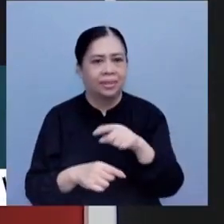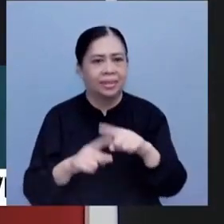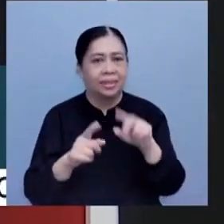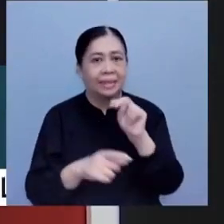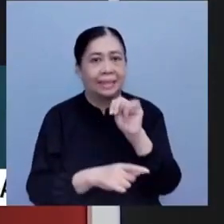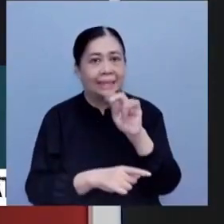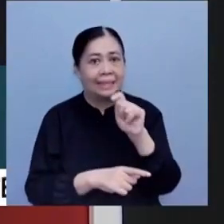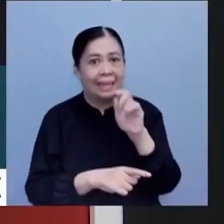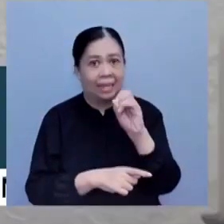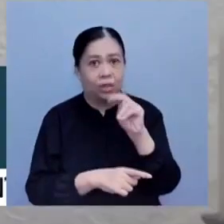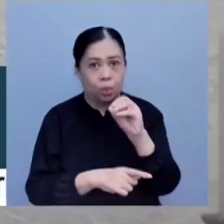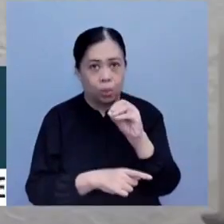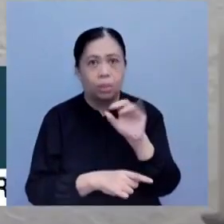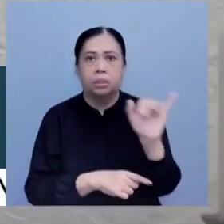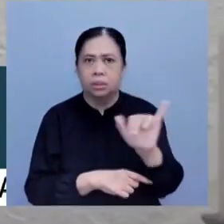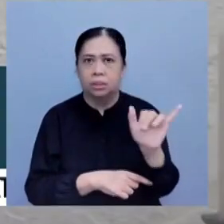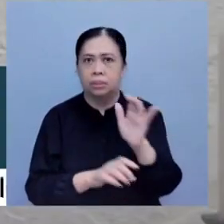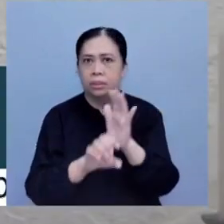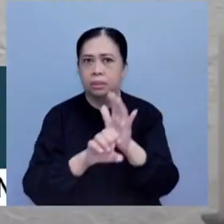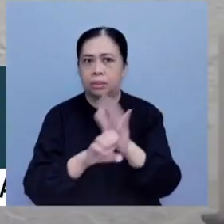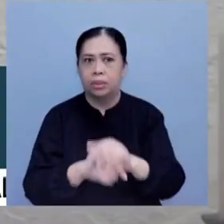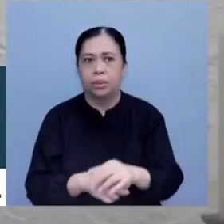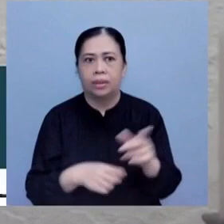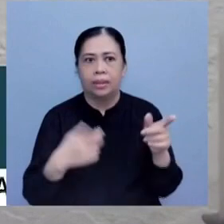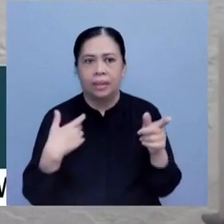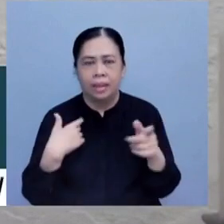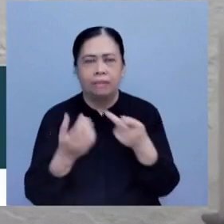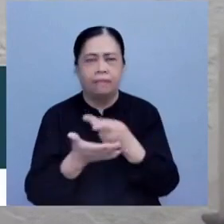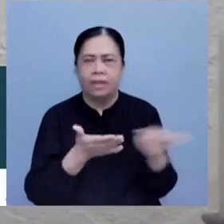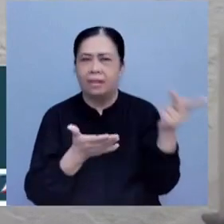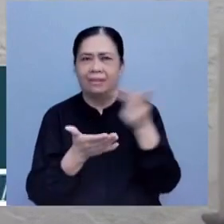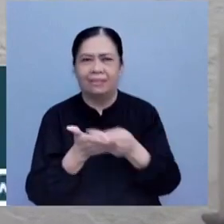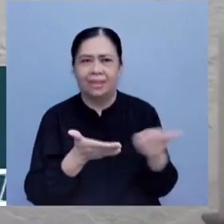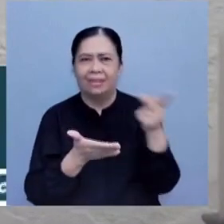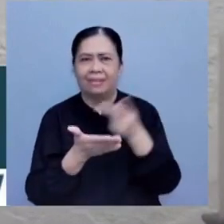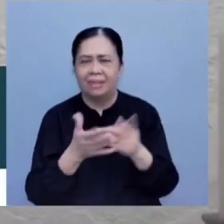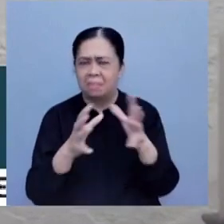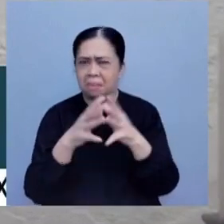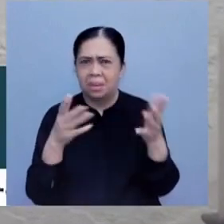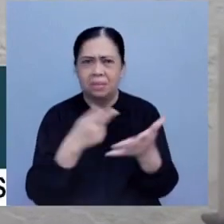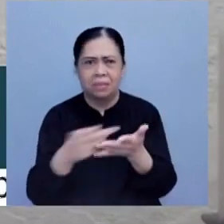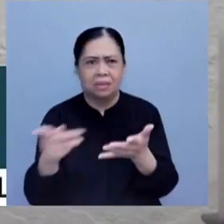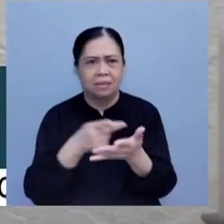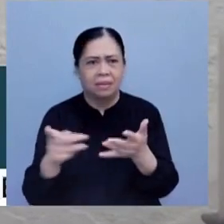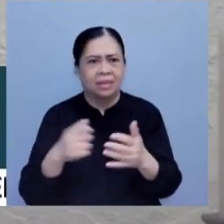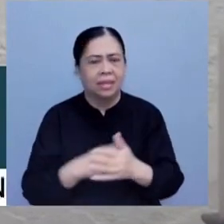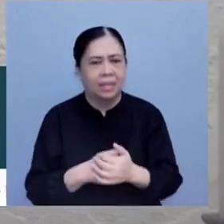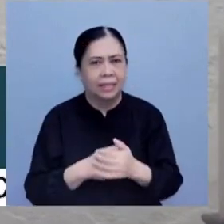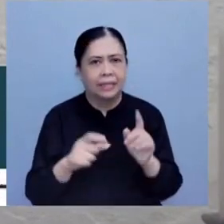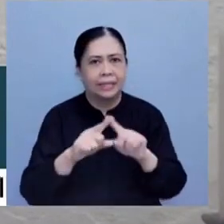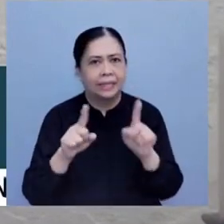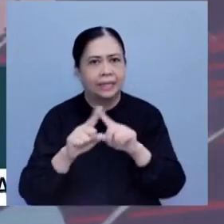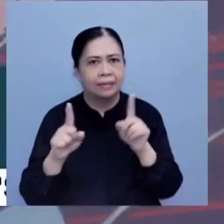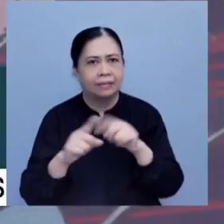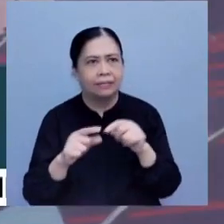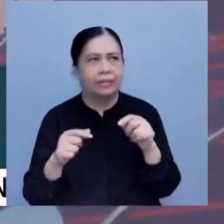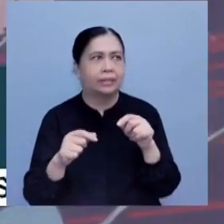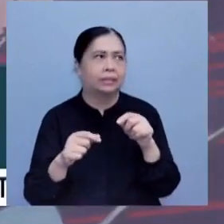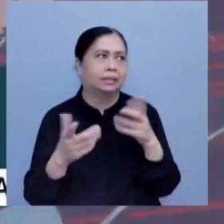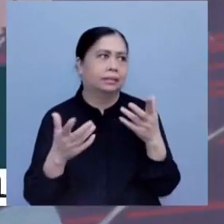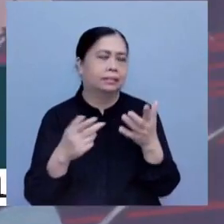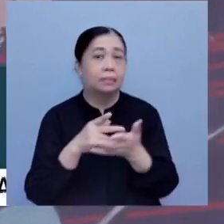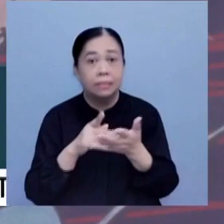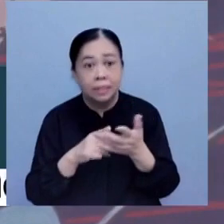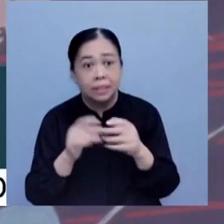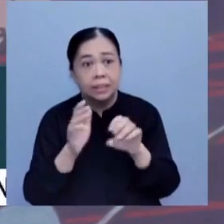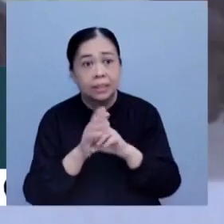is one example. They have failed spectacularly with different inventions. One is